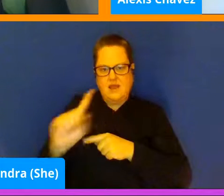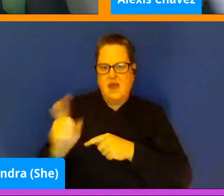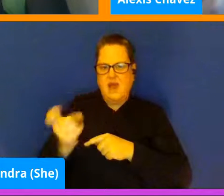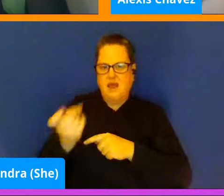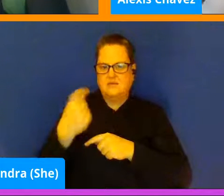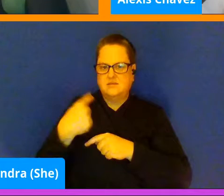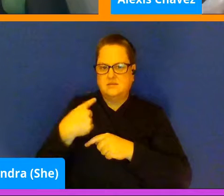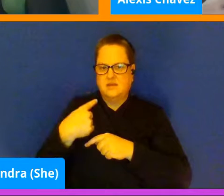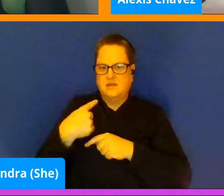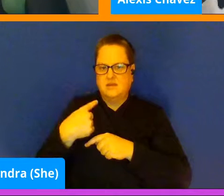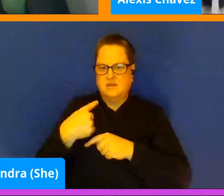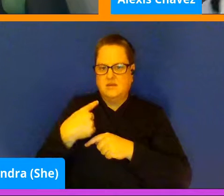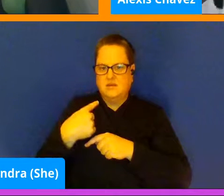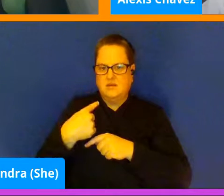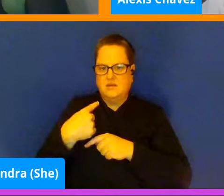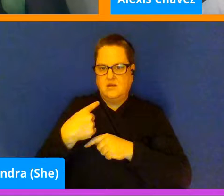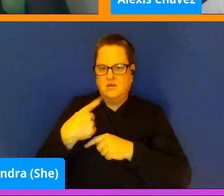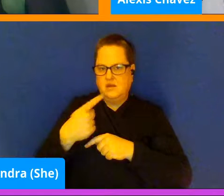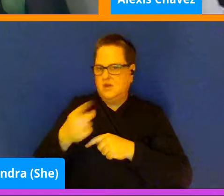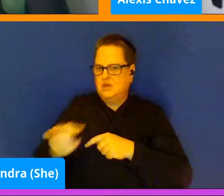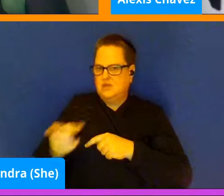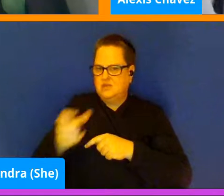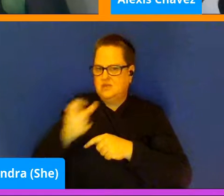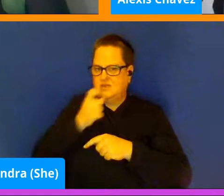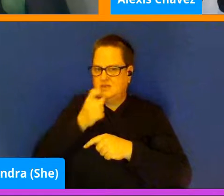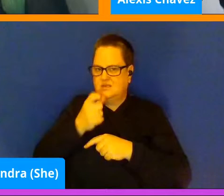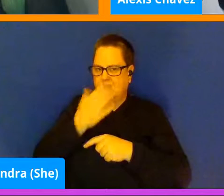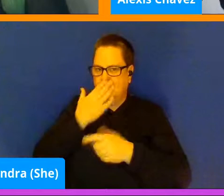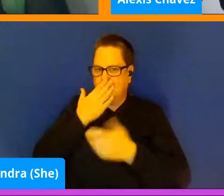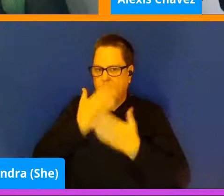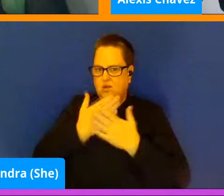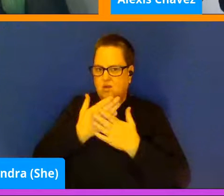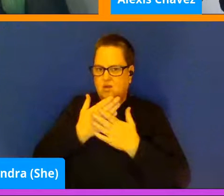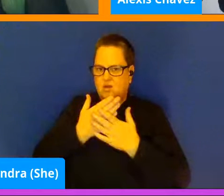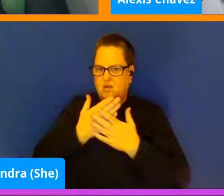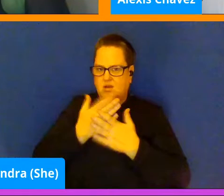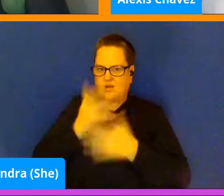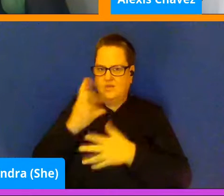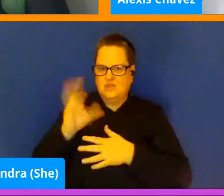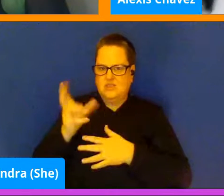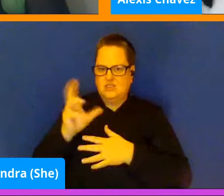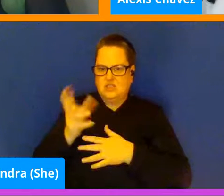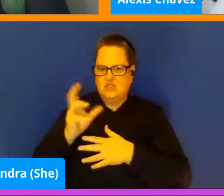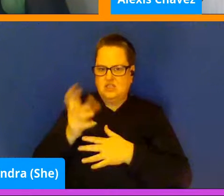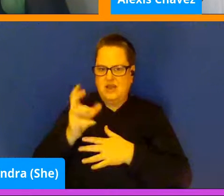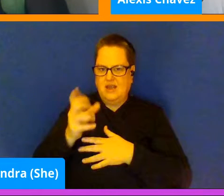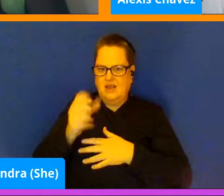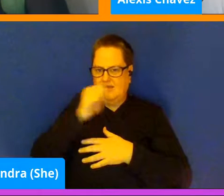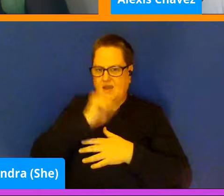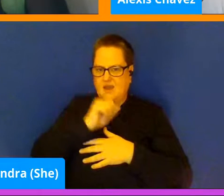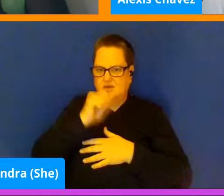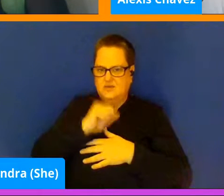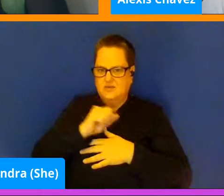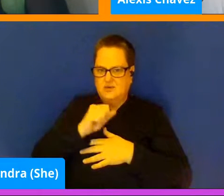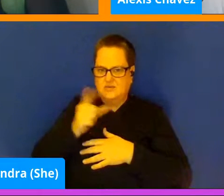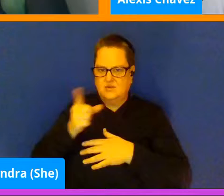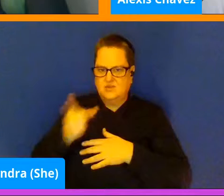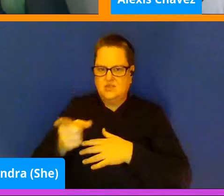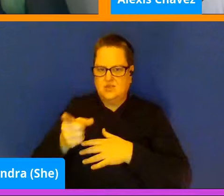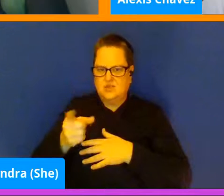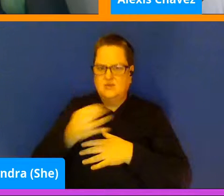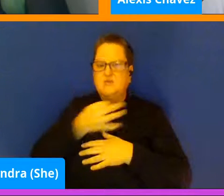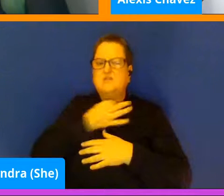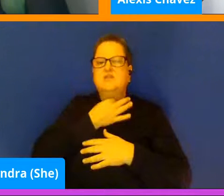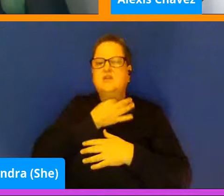Mm-hmm. She's not very good at shaking the ice cream, and so she was wondering what she can do